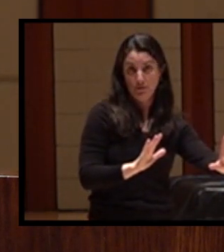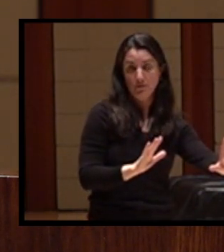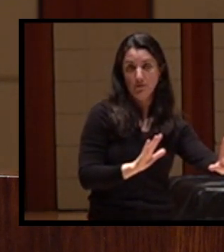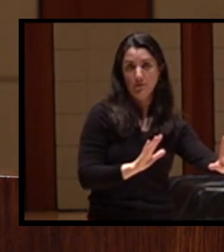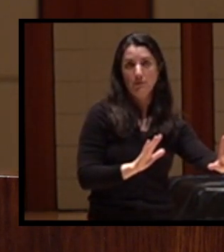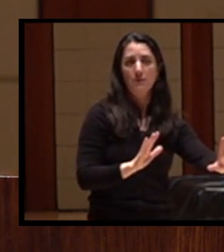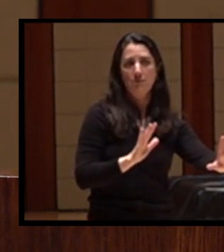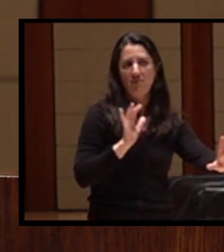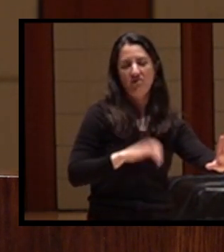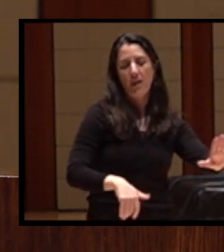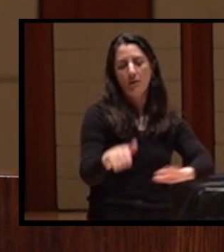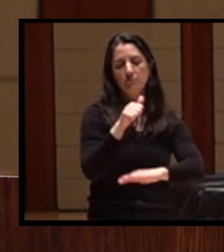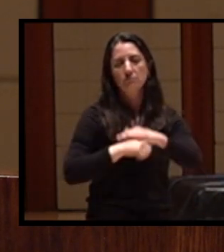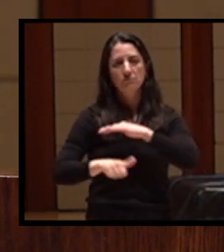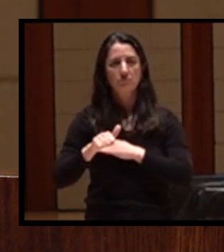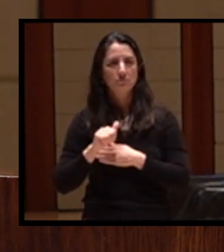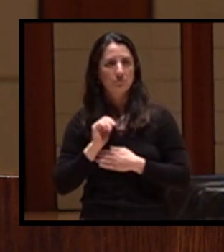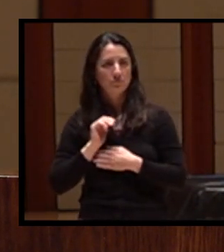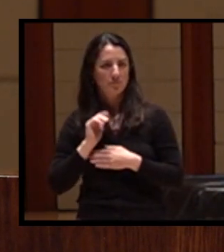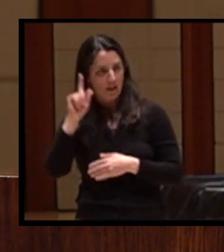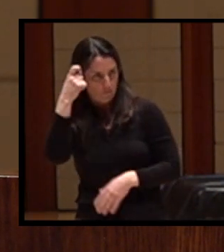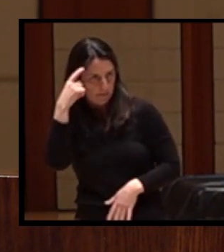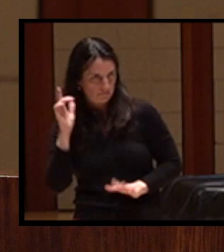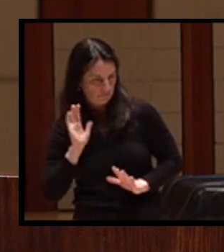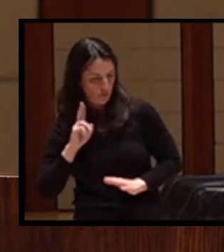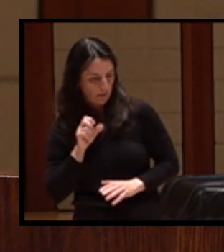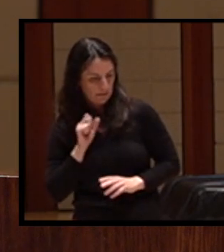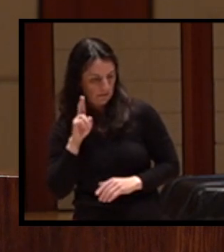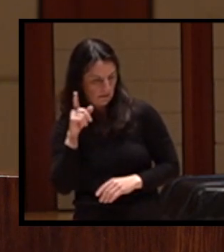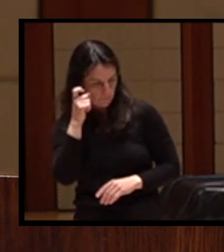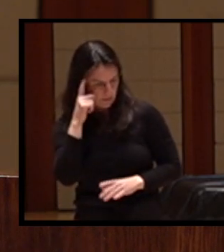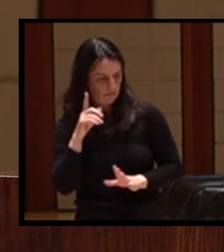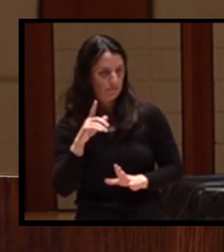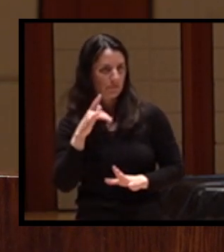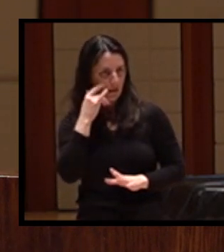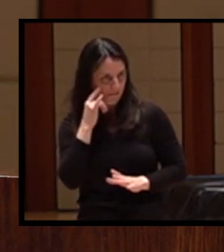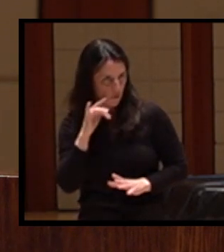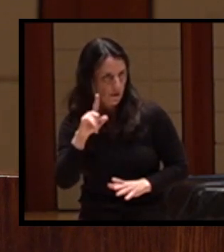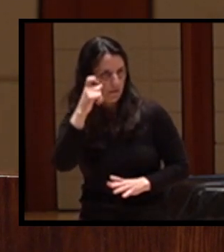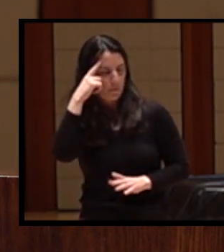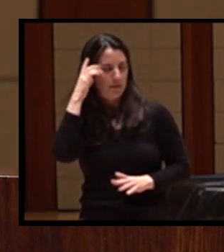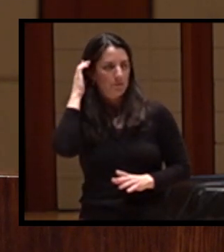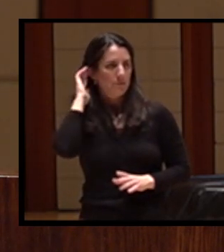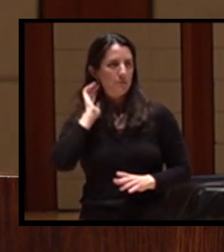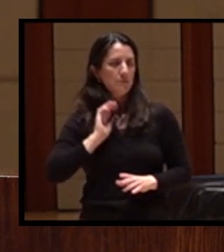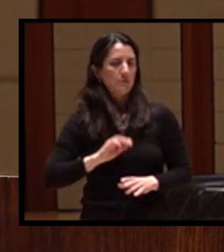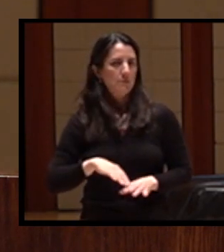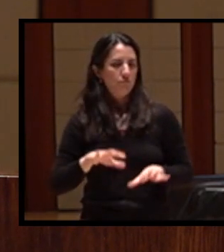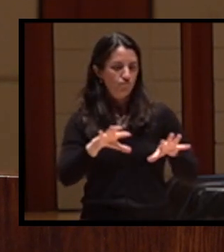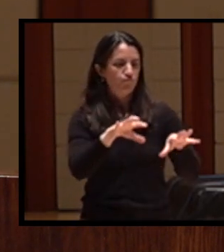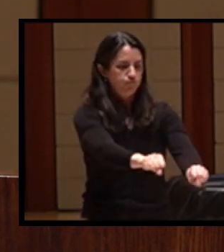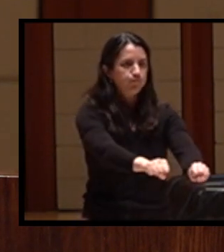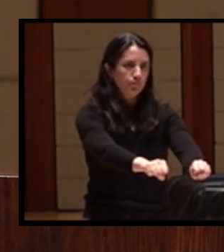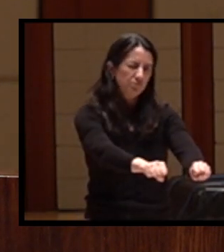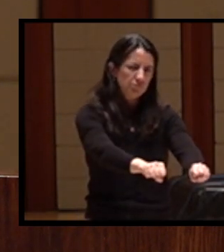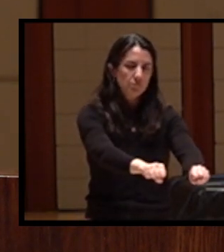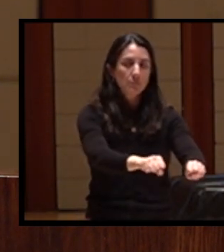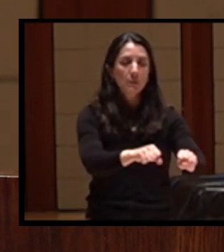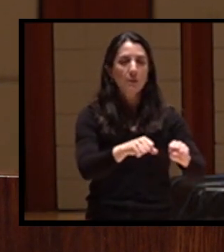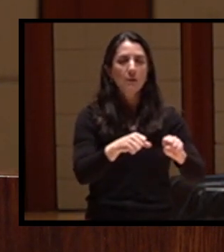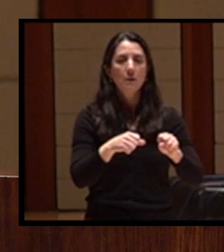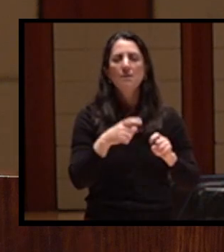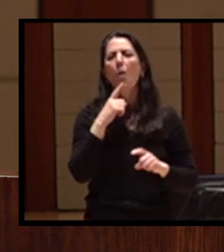reservation. The state asserted jurisdiction over the land and people, including Indian fishing on the Klamath River,